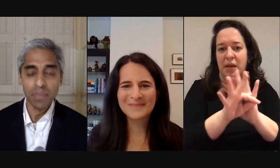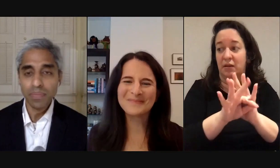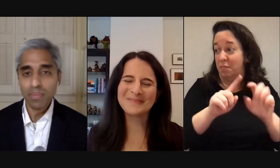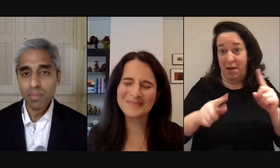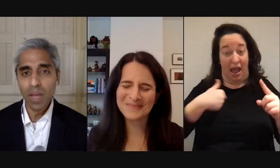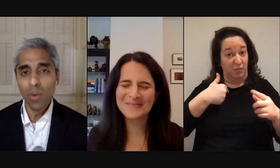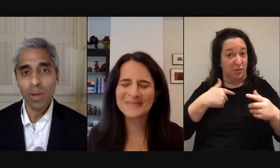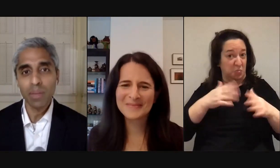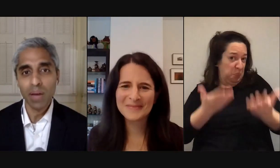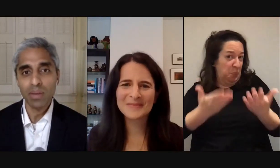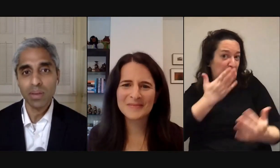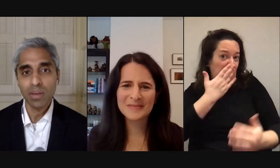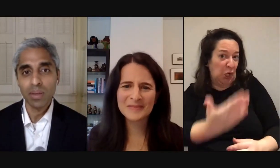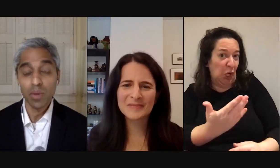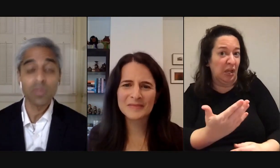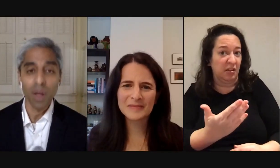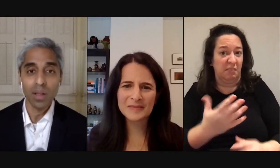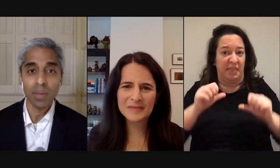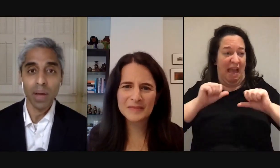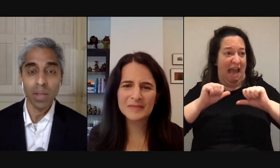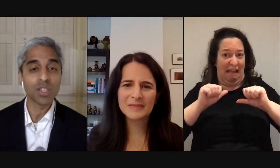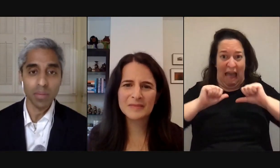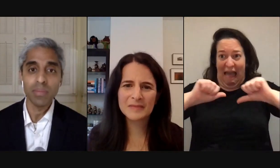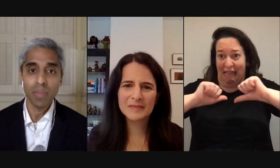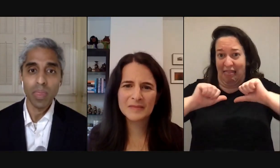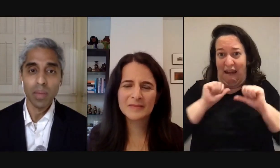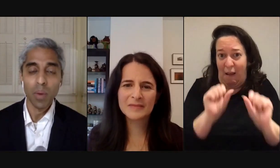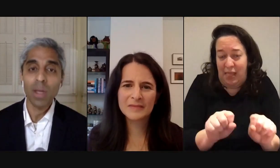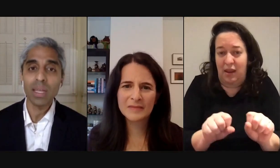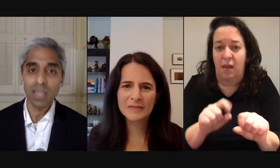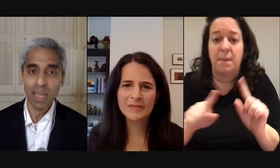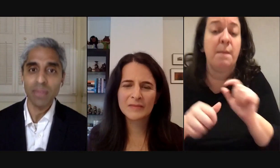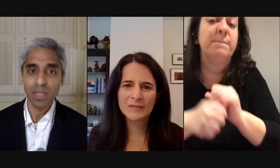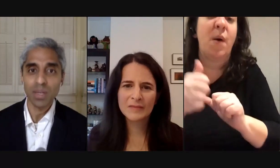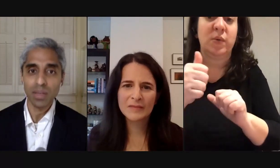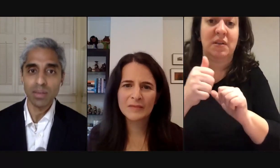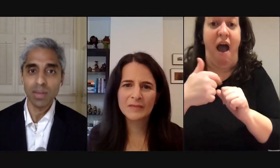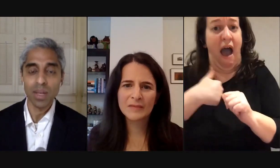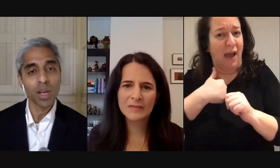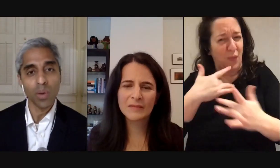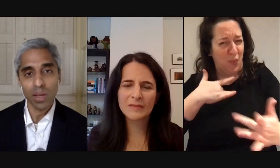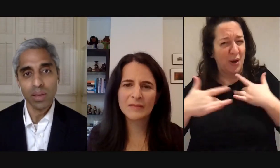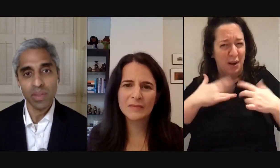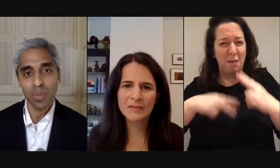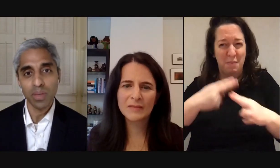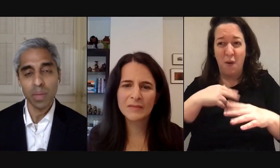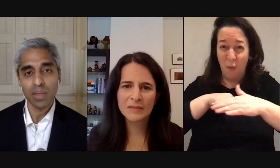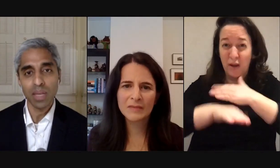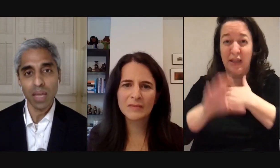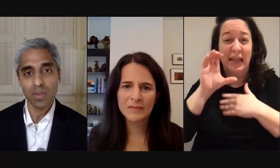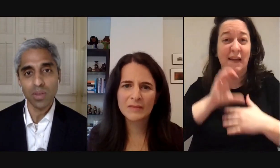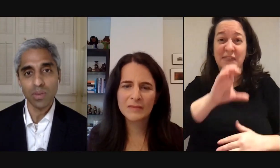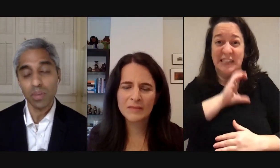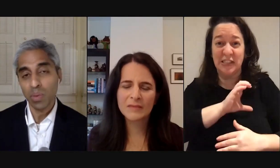ability i worried about most of all about lunchtime about walking into the cafeteria and not knowing if there would be